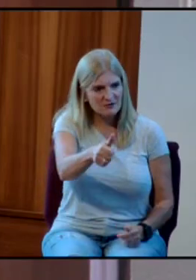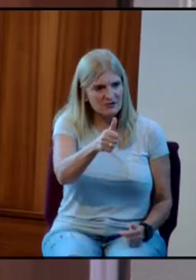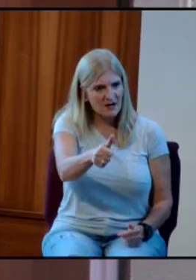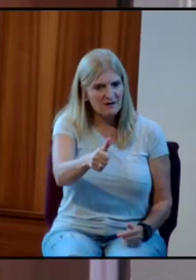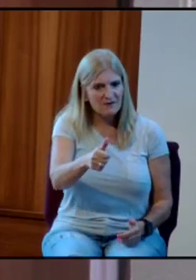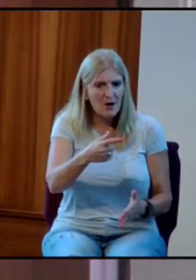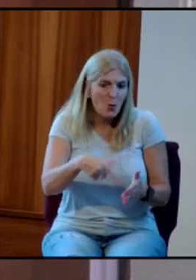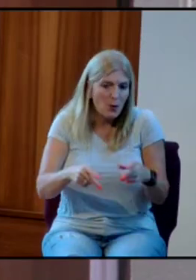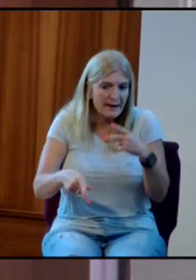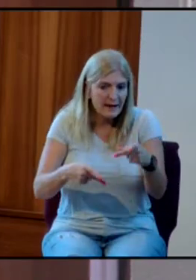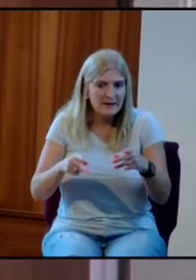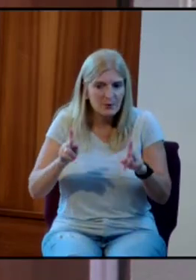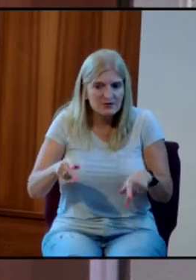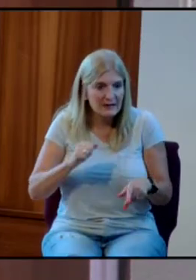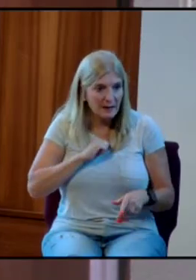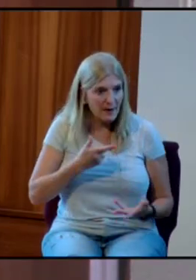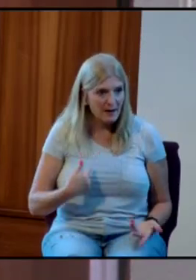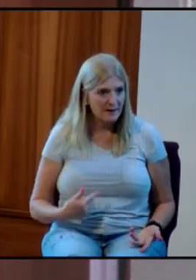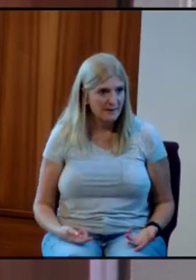be?